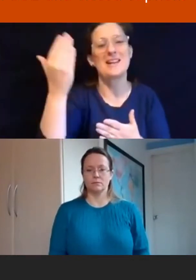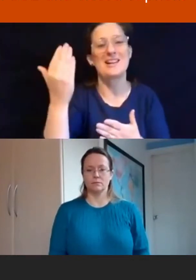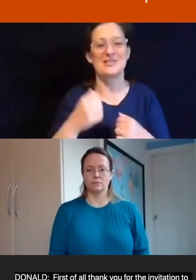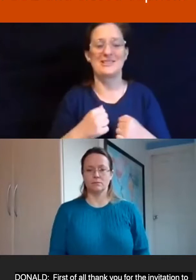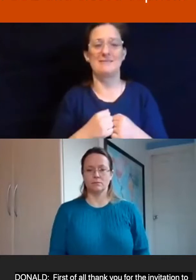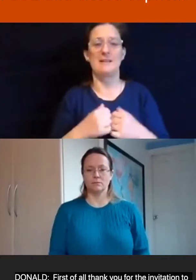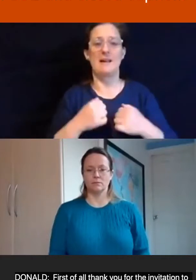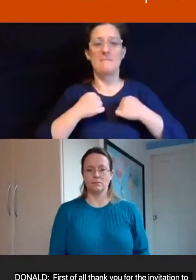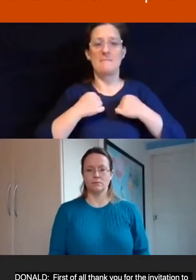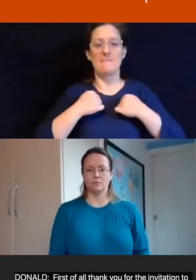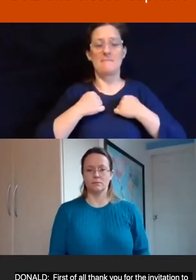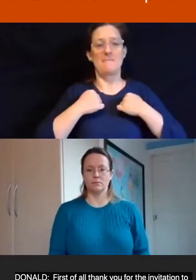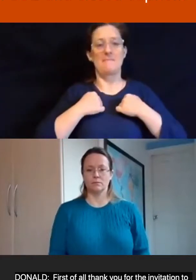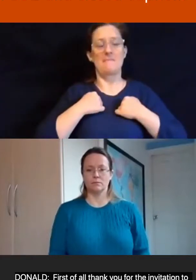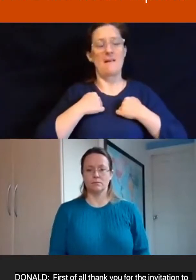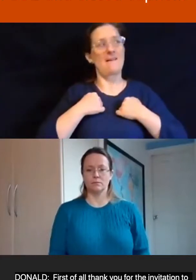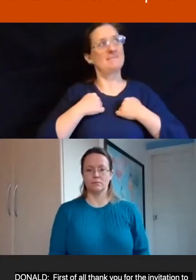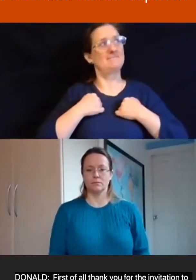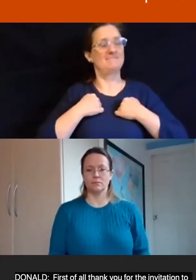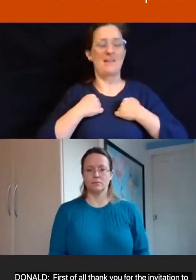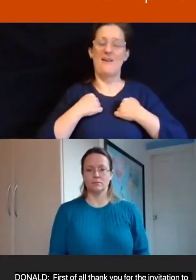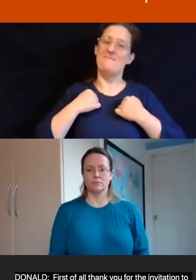I will call her faith, hope, and love.